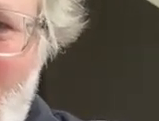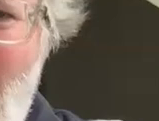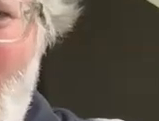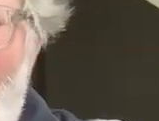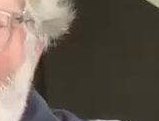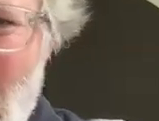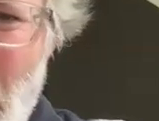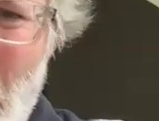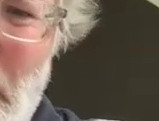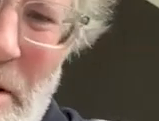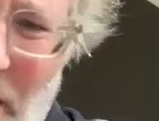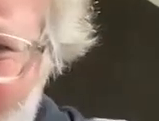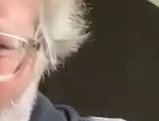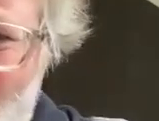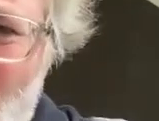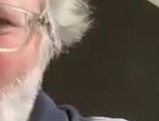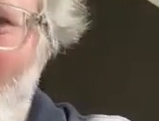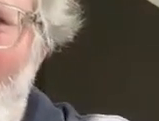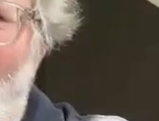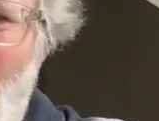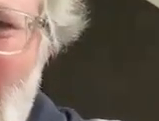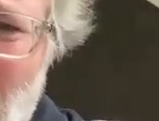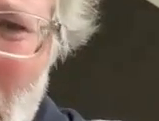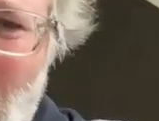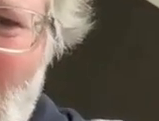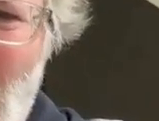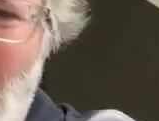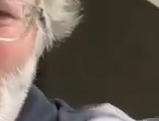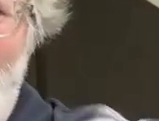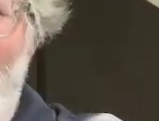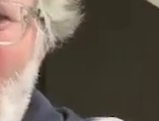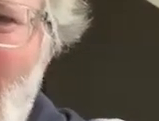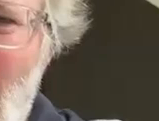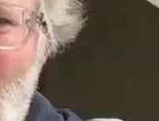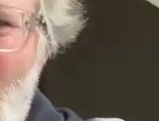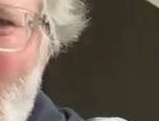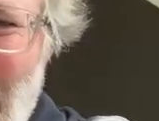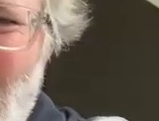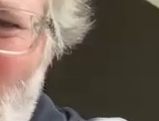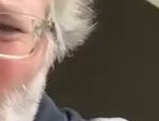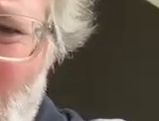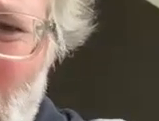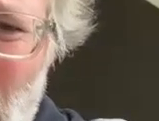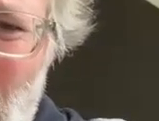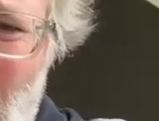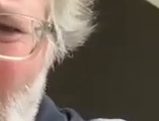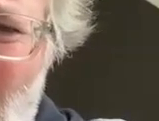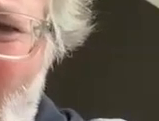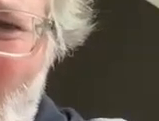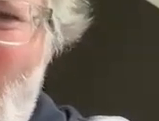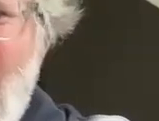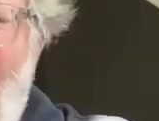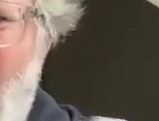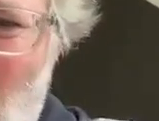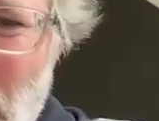to an office but what about the energy particularly like heating or cooling that people are using now sitting alone in houses and working what is actually worse uh